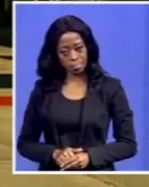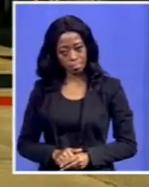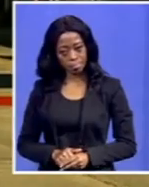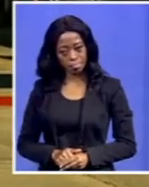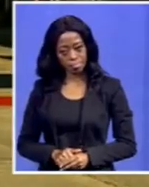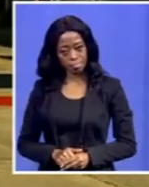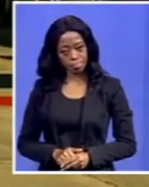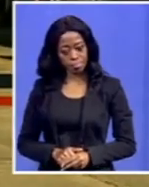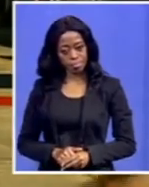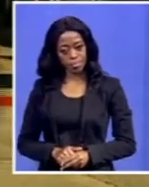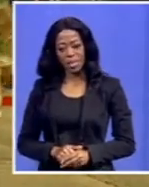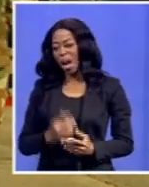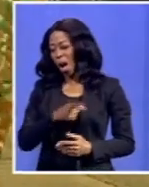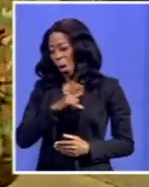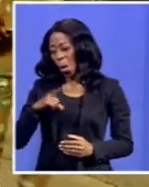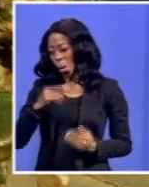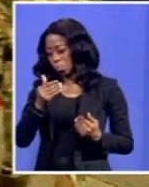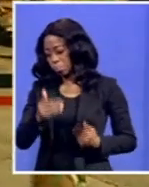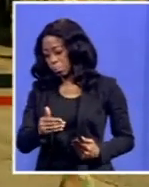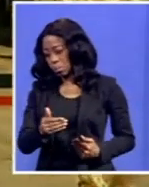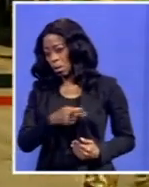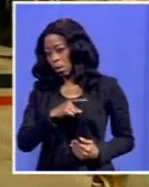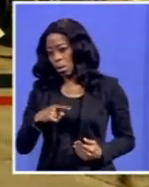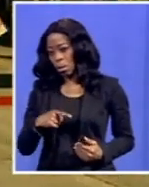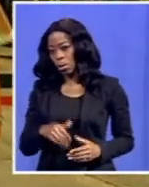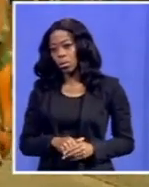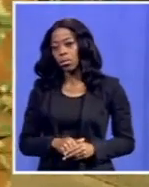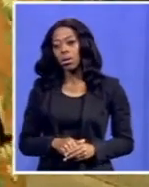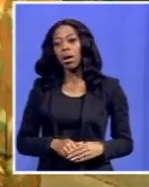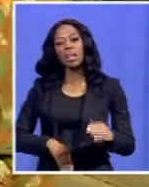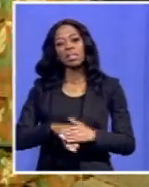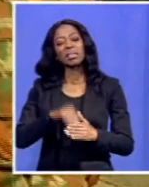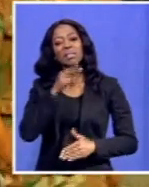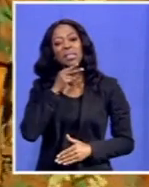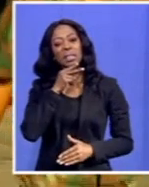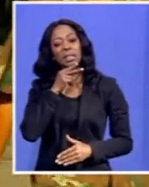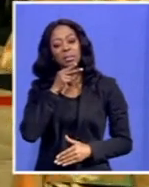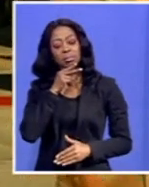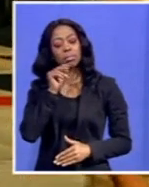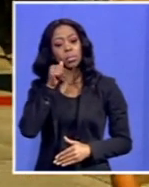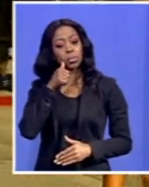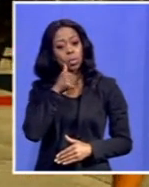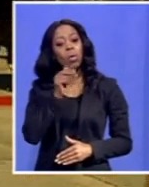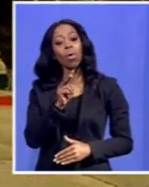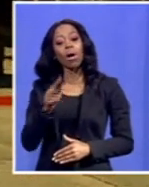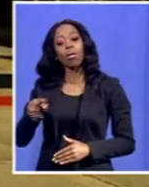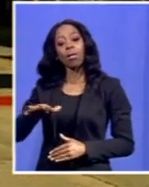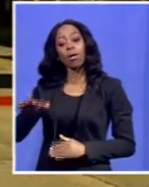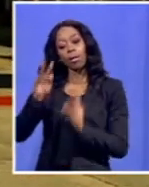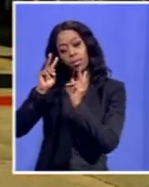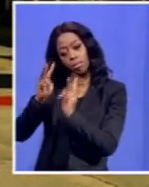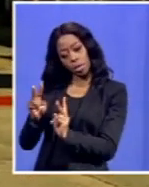So, we'll be here for how long? We will be here until Friday. Tomorrow, we have another area.